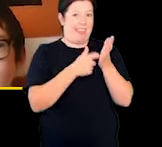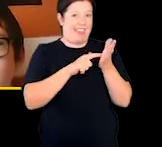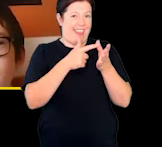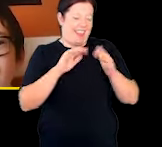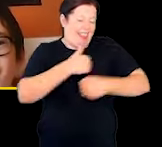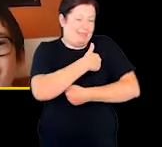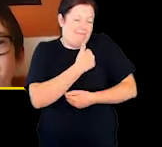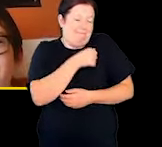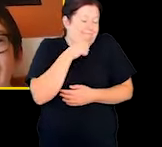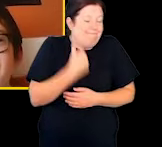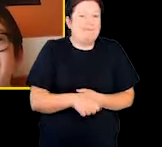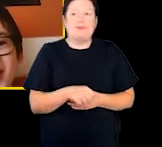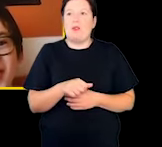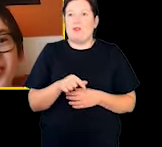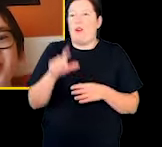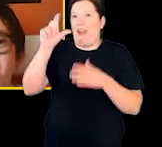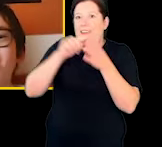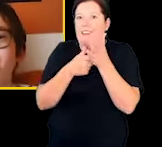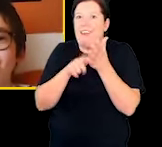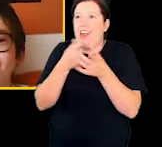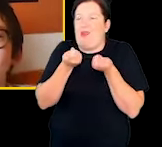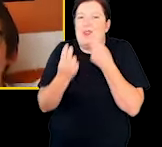And she makes the best dinners.